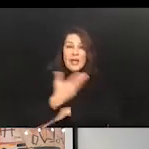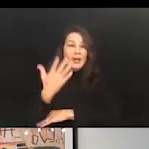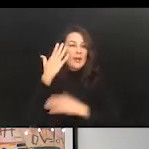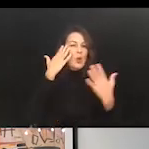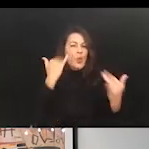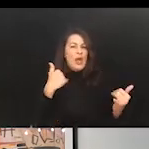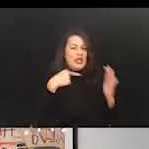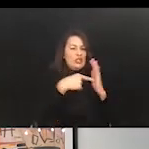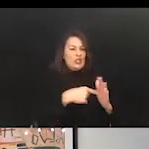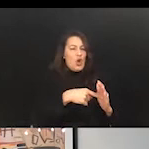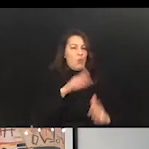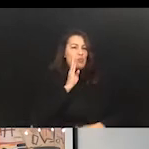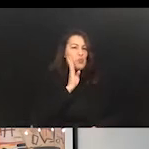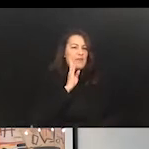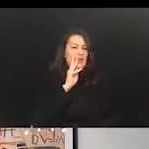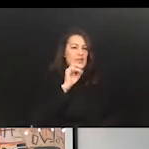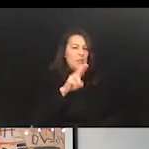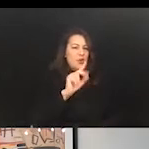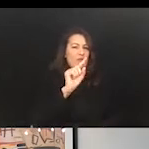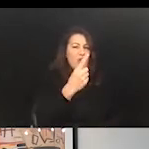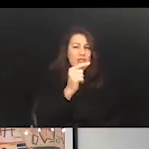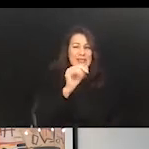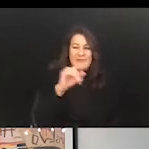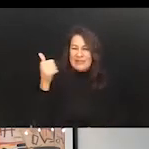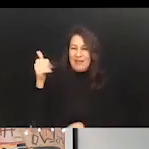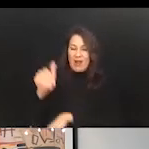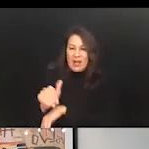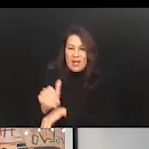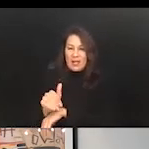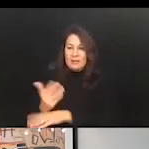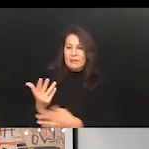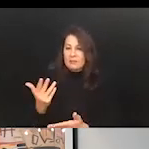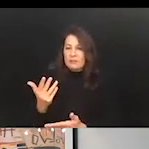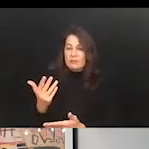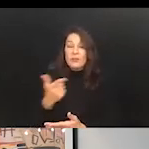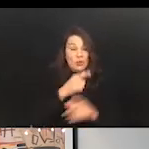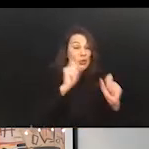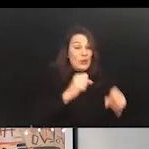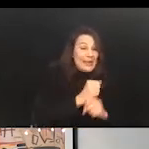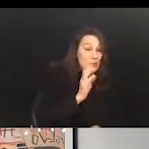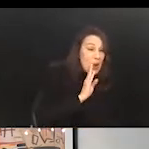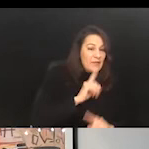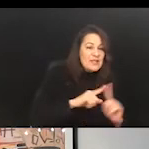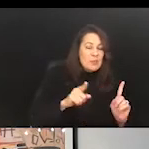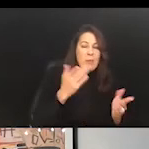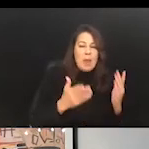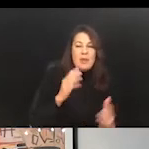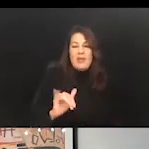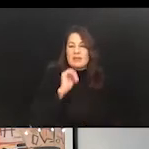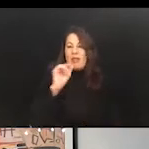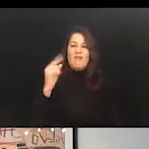breakfast menu first if it's 10 at night? Somebody could get the breakfast menu, but maybe that's not the first thing they want to see.